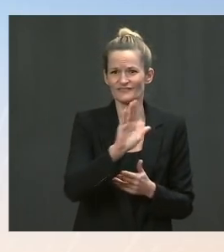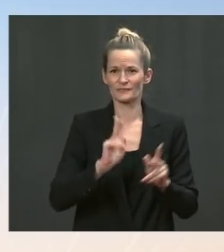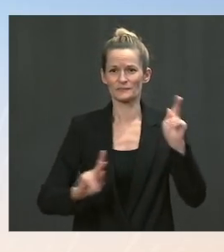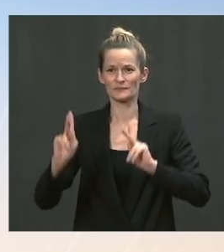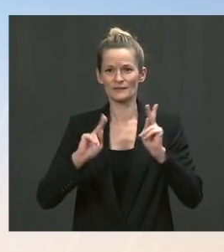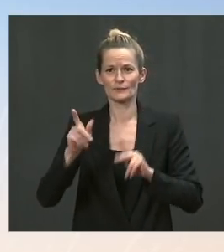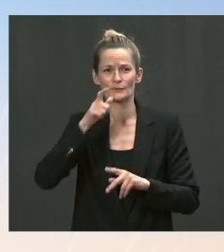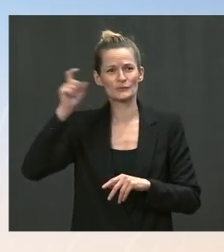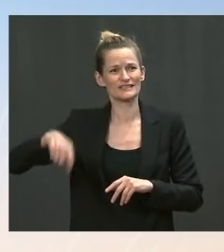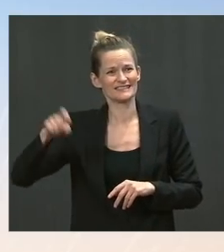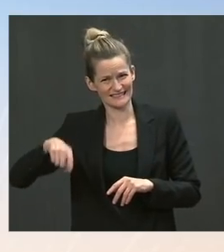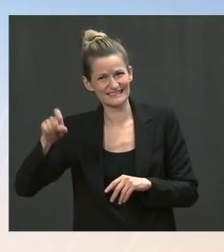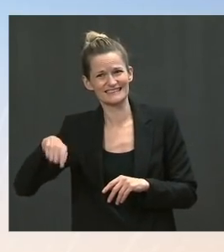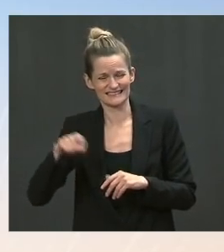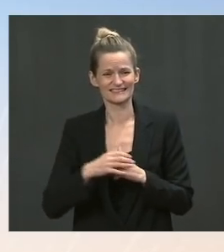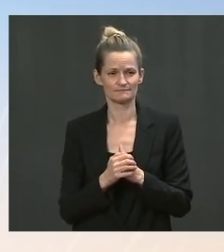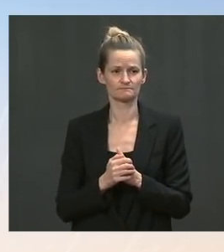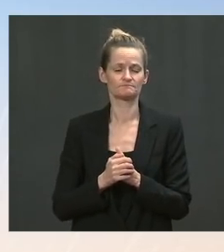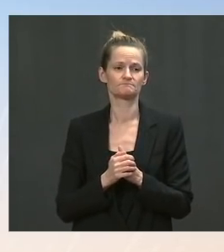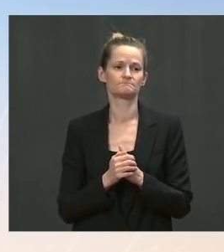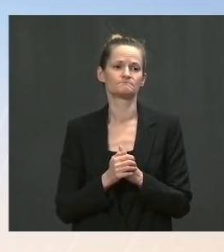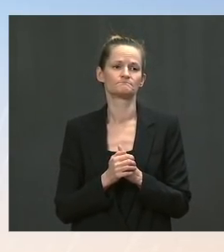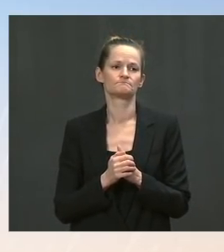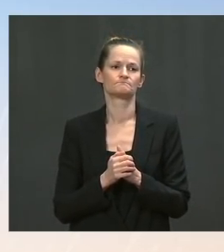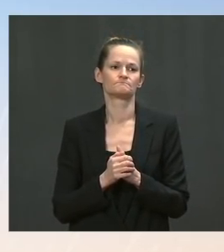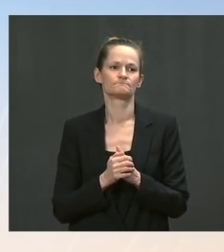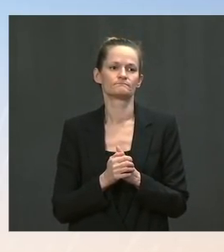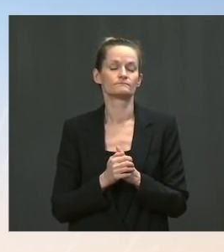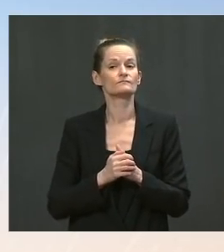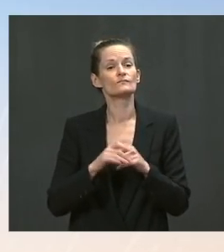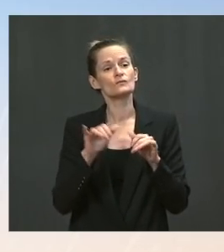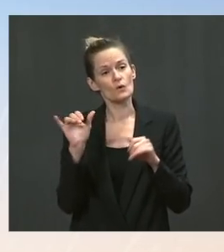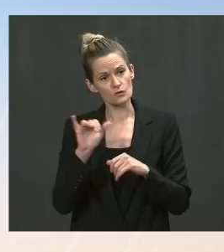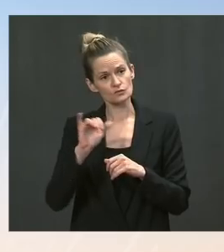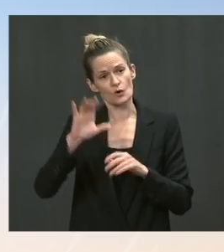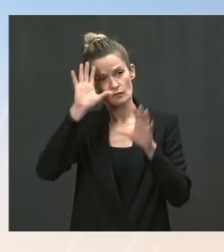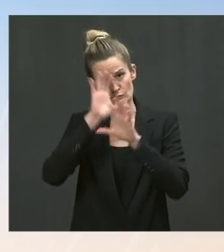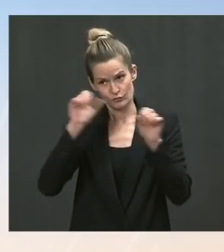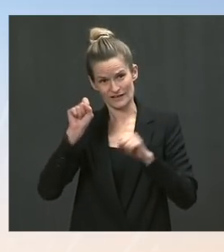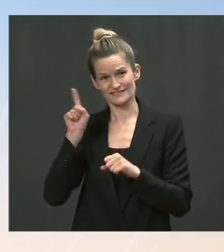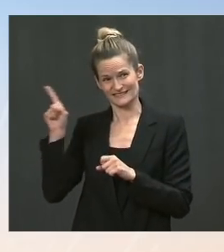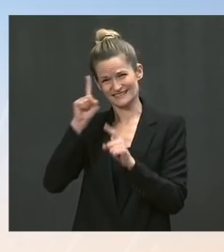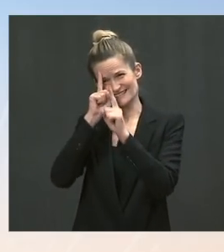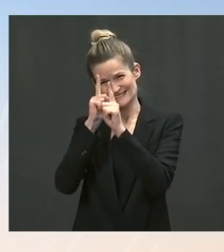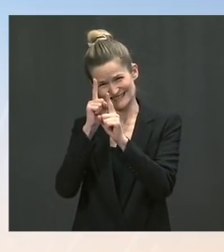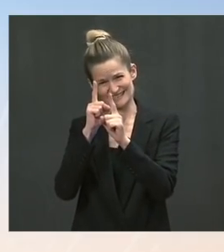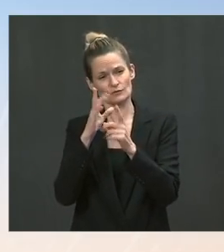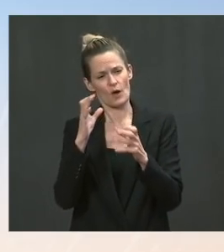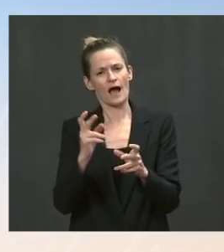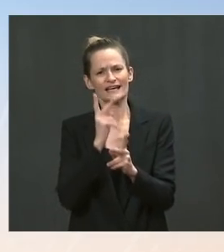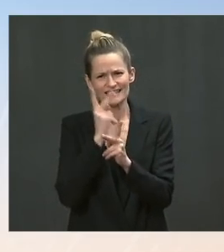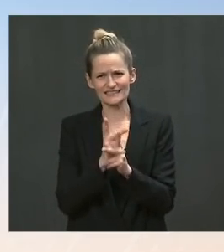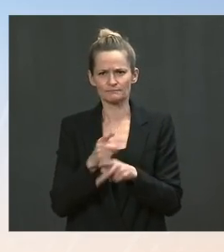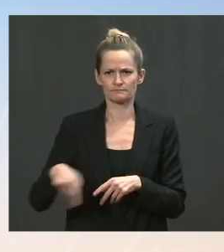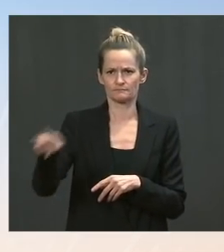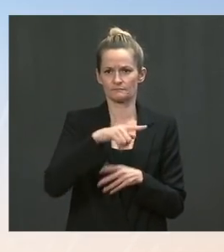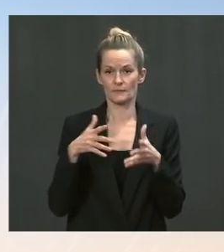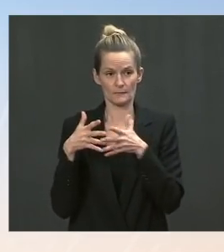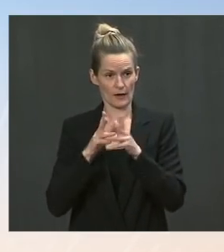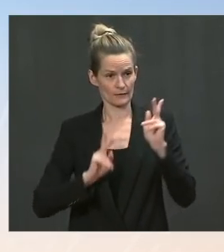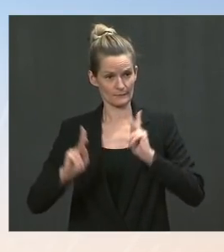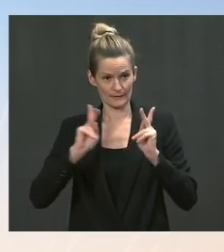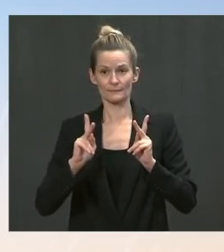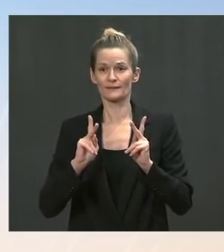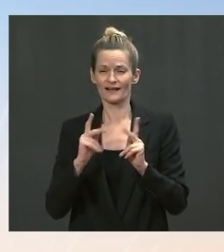spread of the Delta variant, the President's overriding goal is, of course, keeping people, the American people safe and ideally in their homes. As part of this effort, the